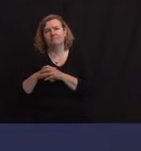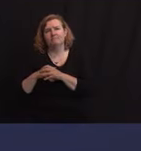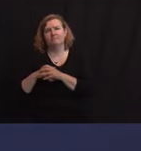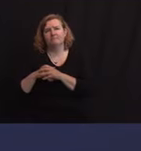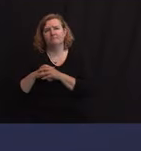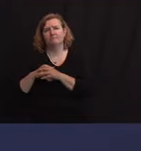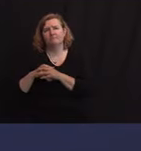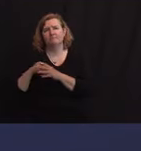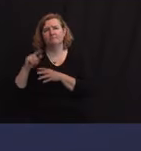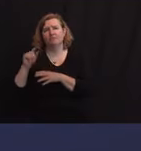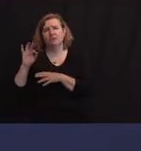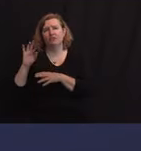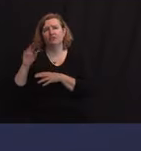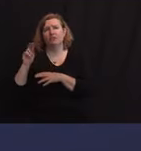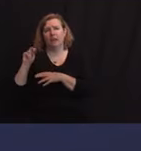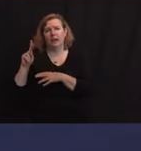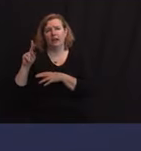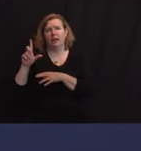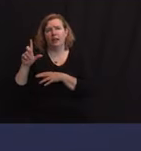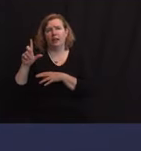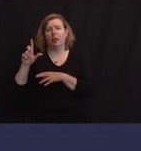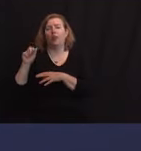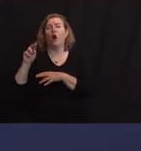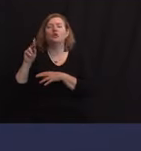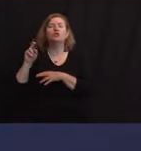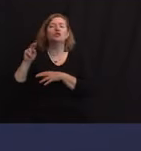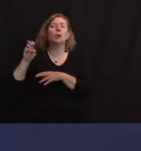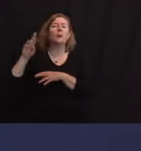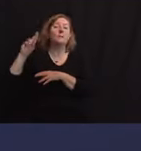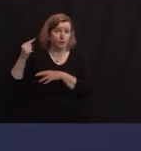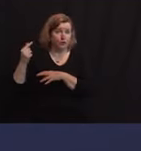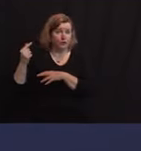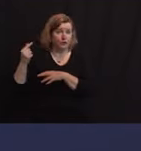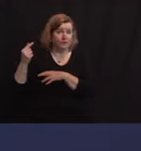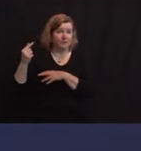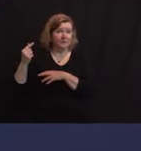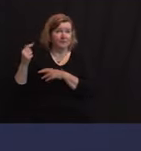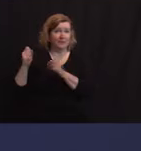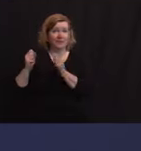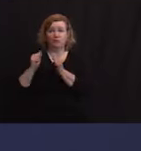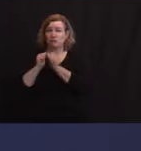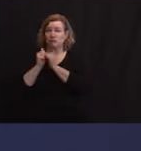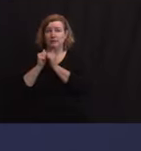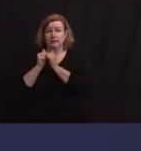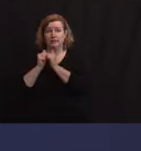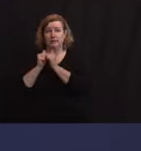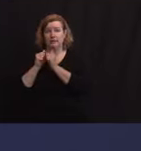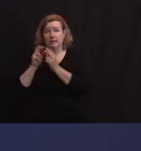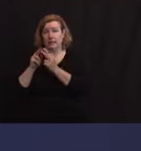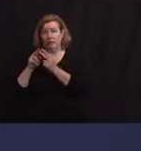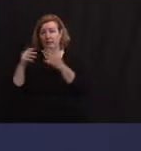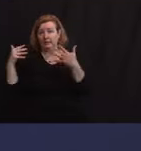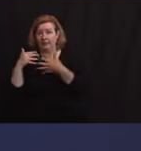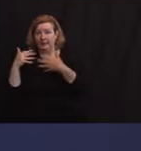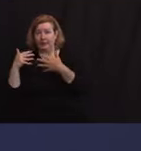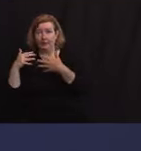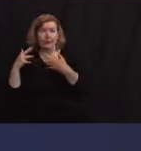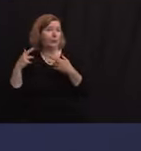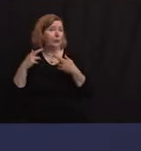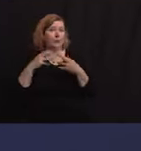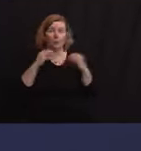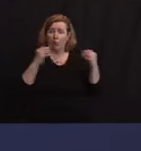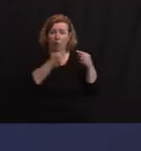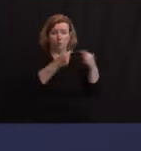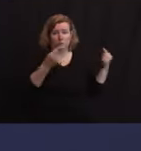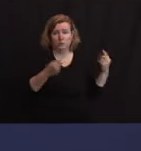had that great line, and there's only two ways to run, scared or unopposed. Whether we're opposed or not, we run scared. And